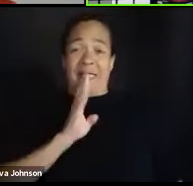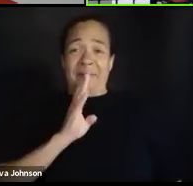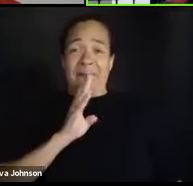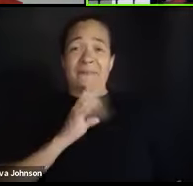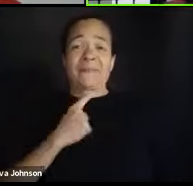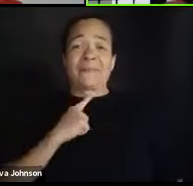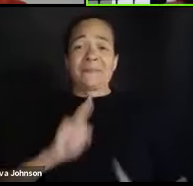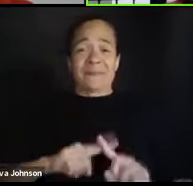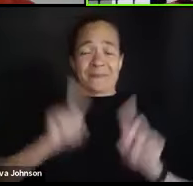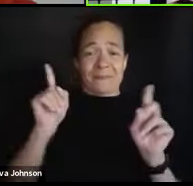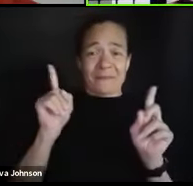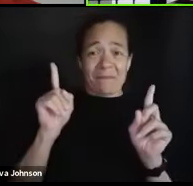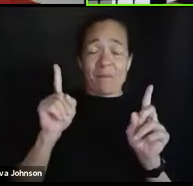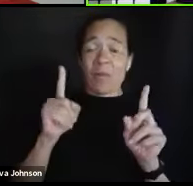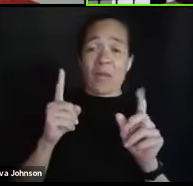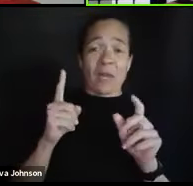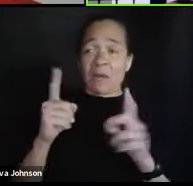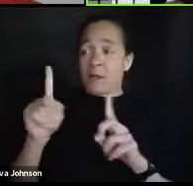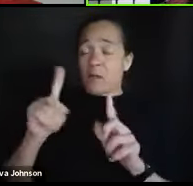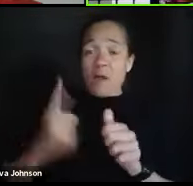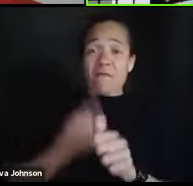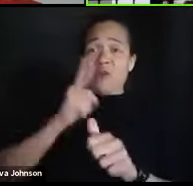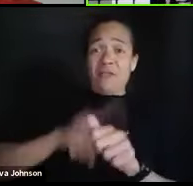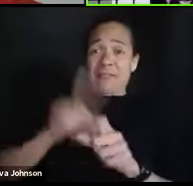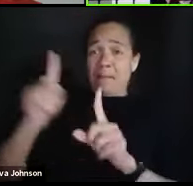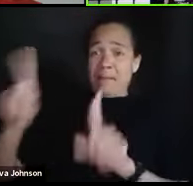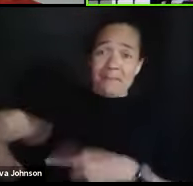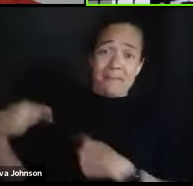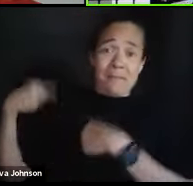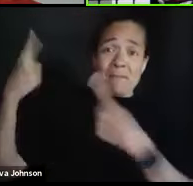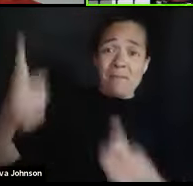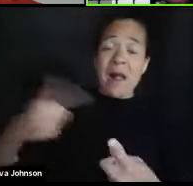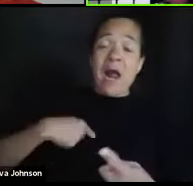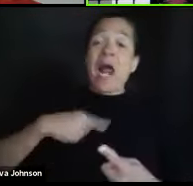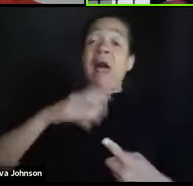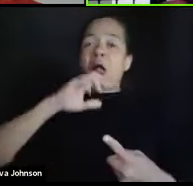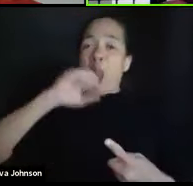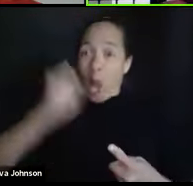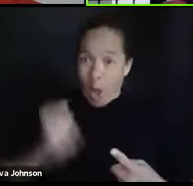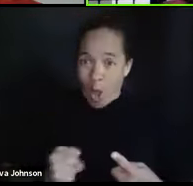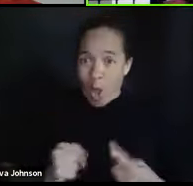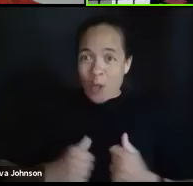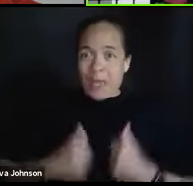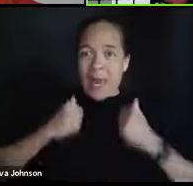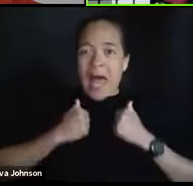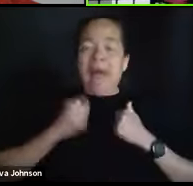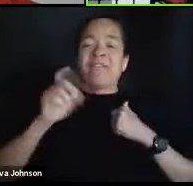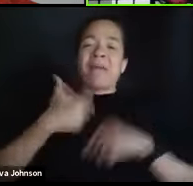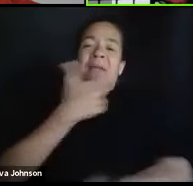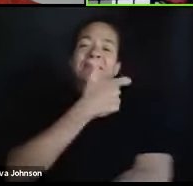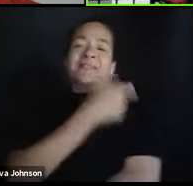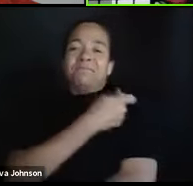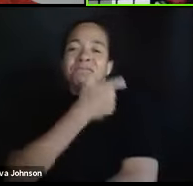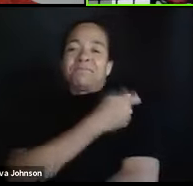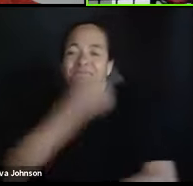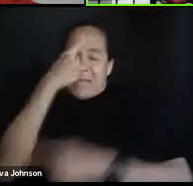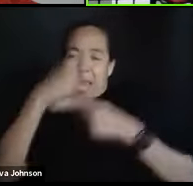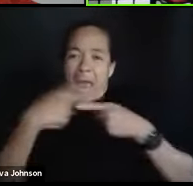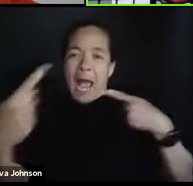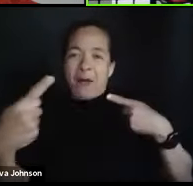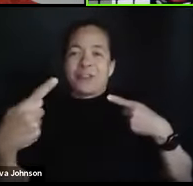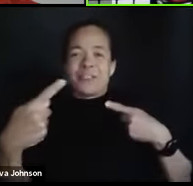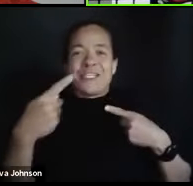For the first time in my life, long life, I might add, I'm actually taking allergy shots for the allergy